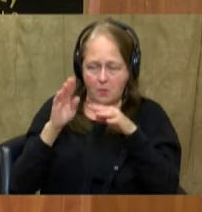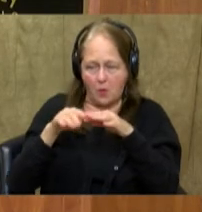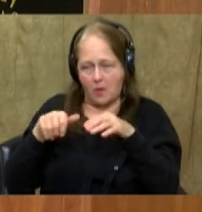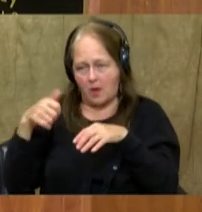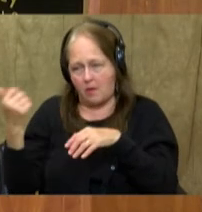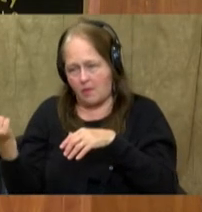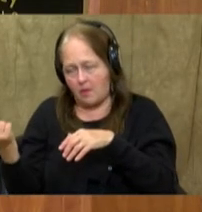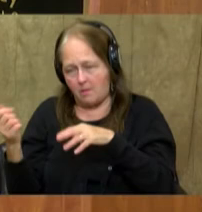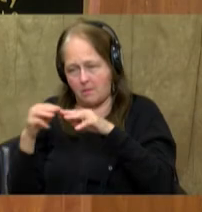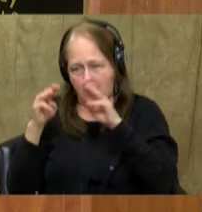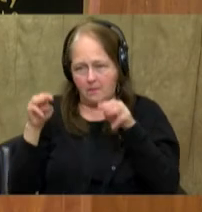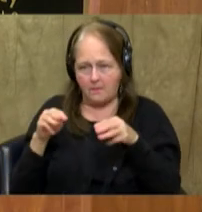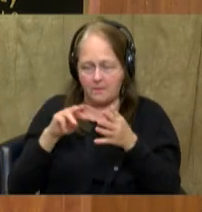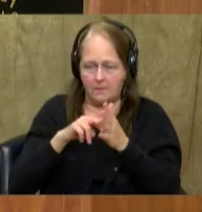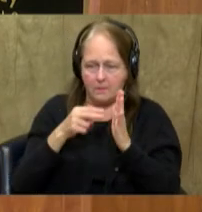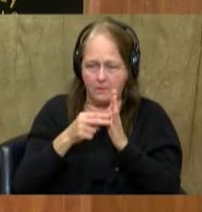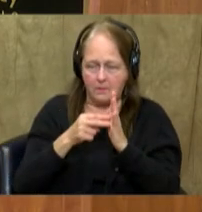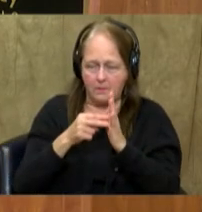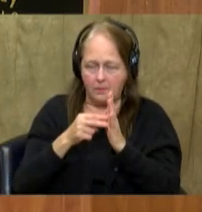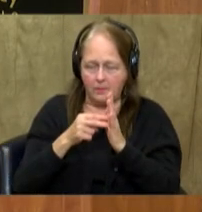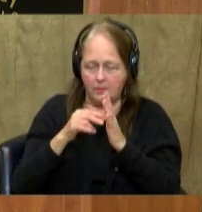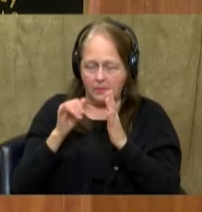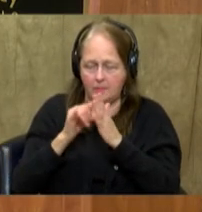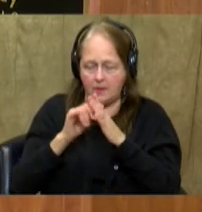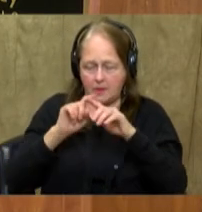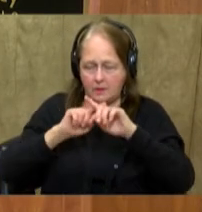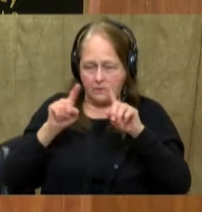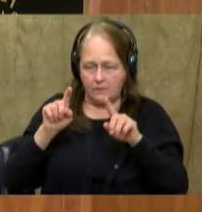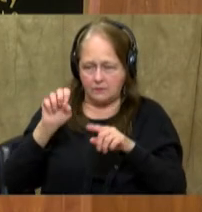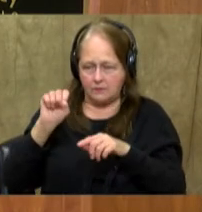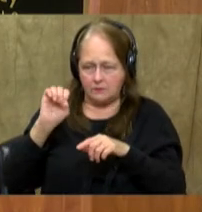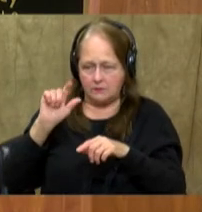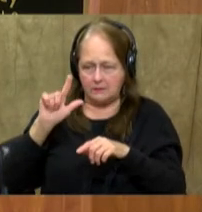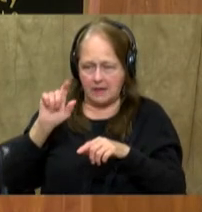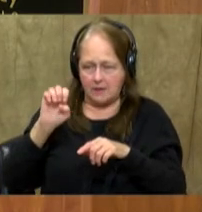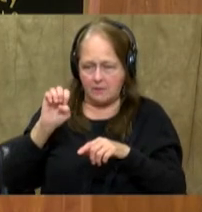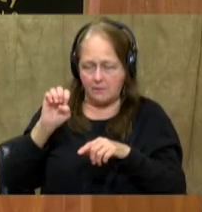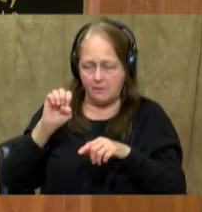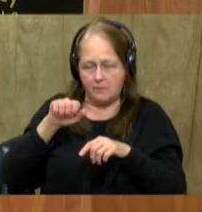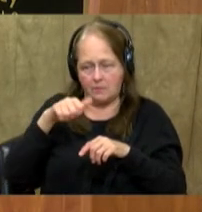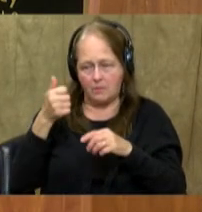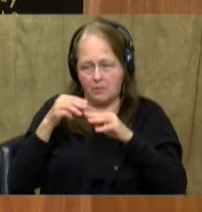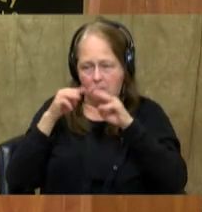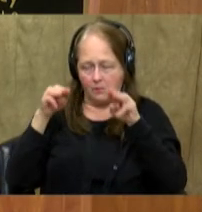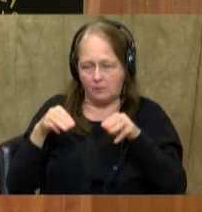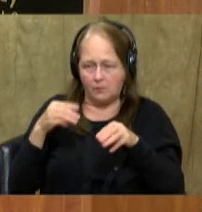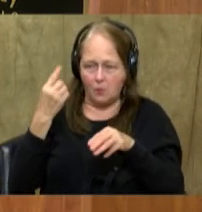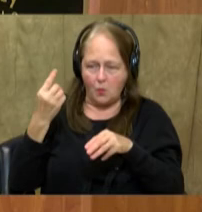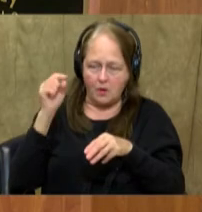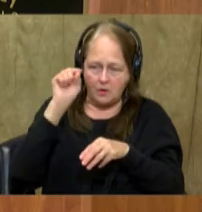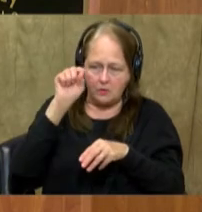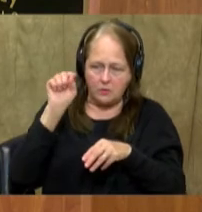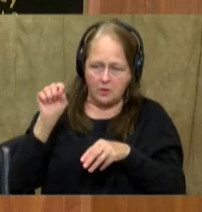other? No. It means that the scale of the maps are different. On the other map, it could be that one dot represented 50,000